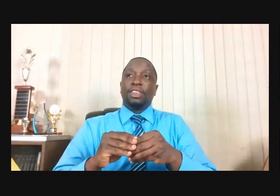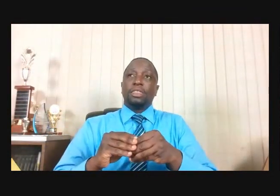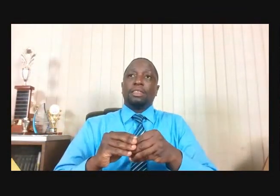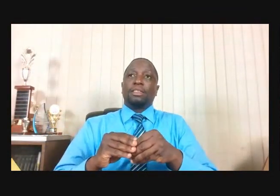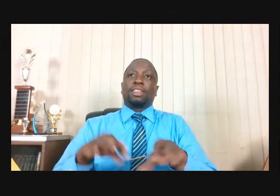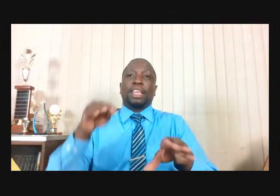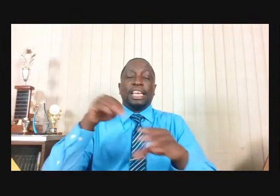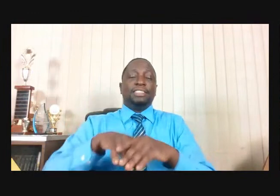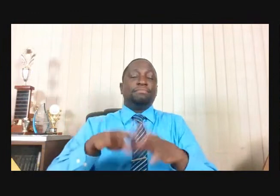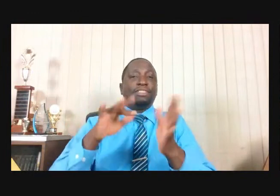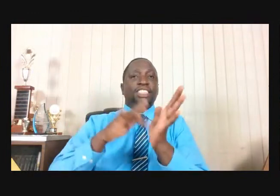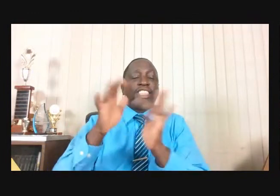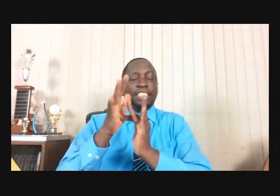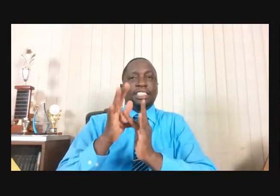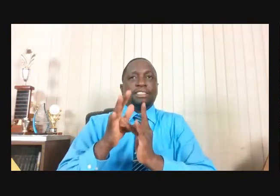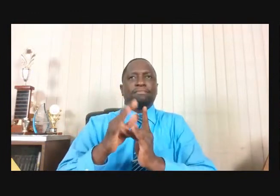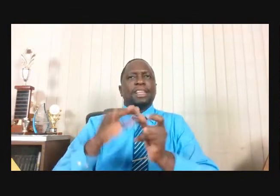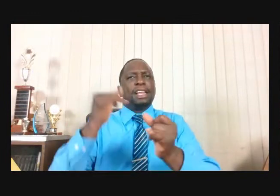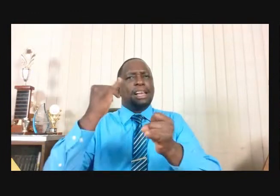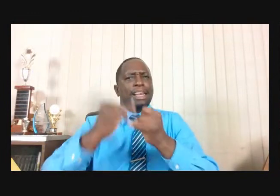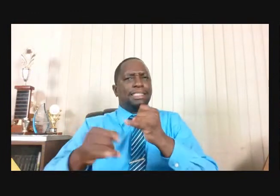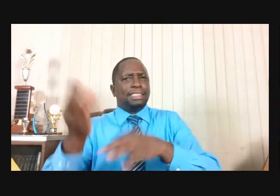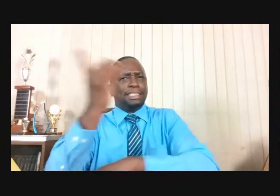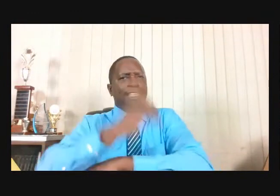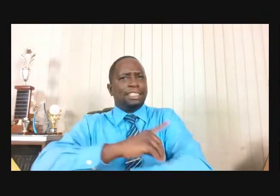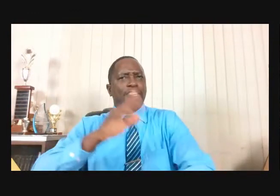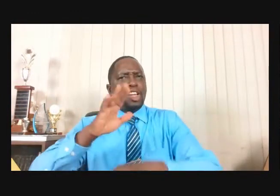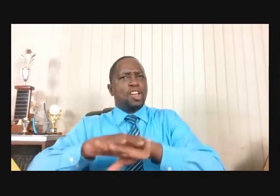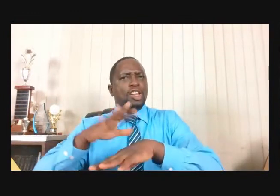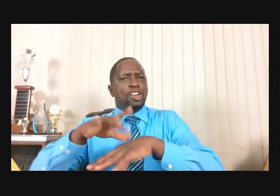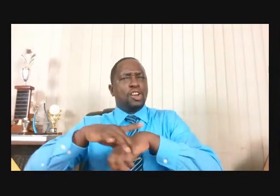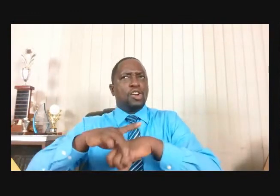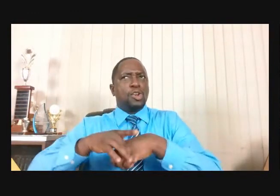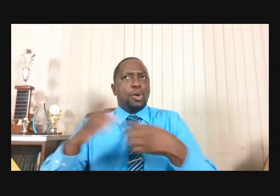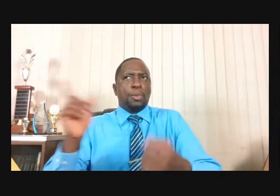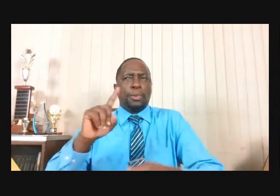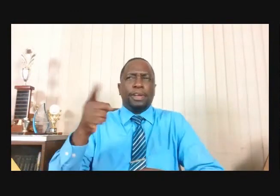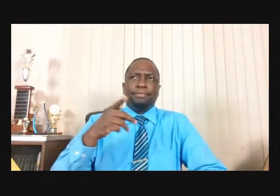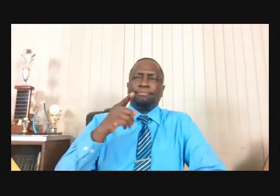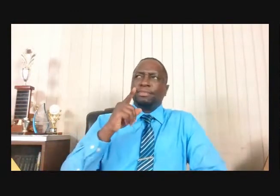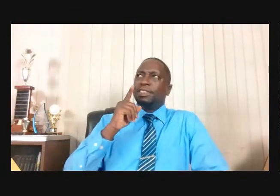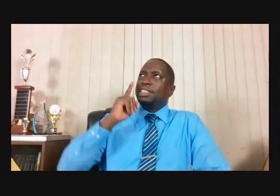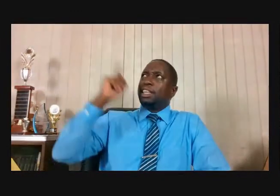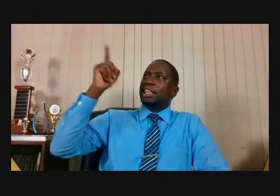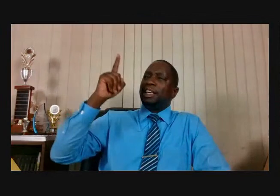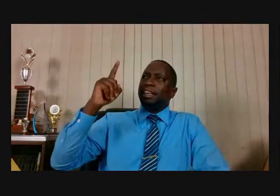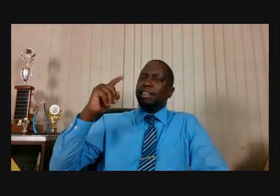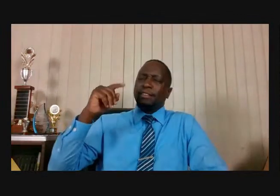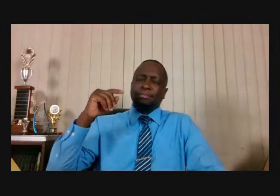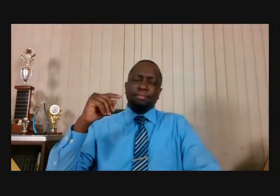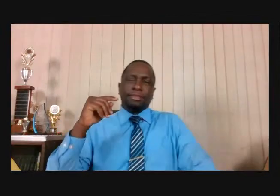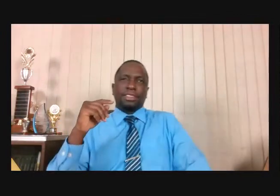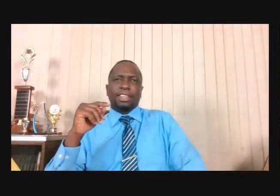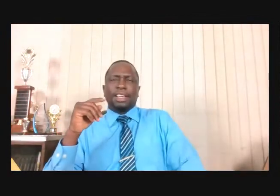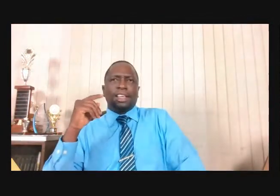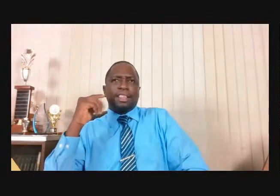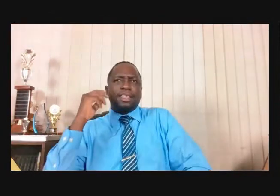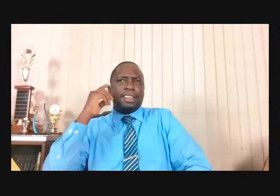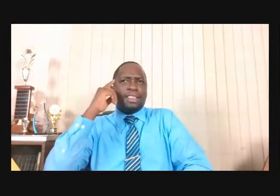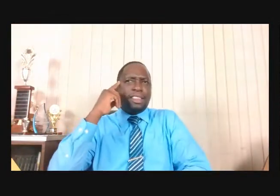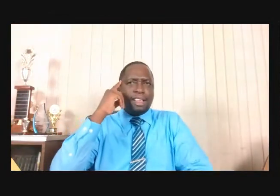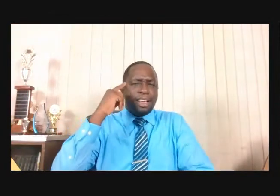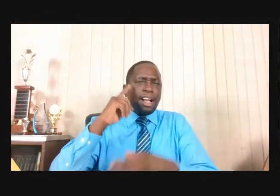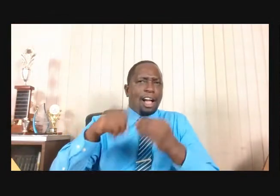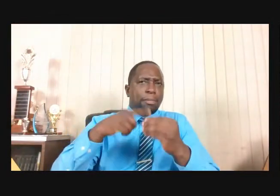final days on earth where he was contemplating the scenes that would play